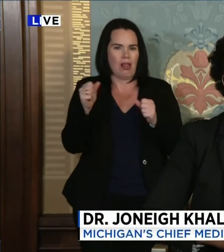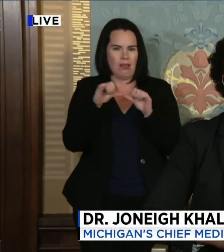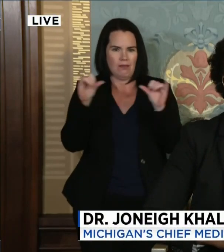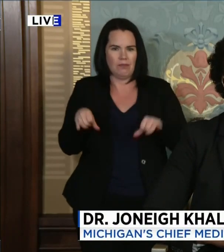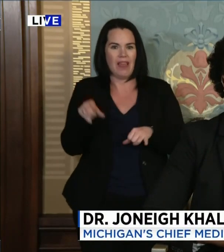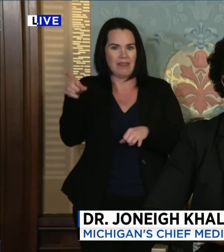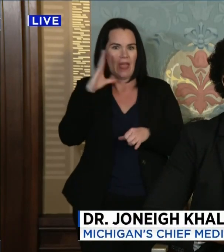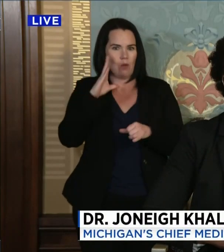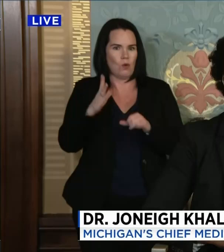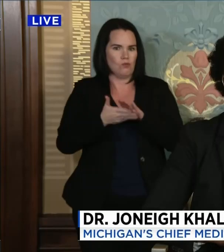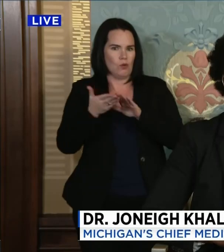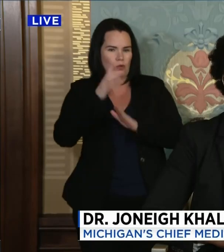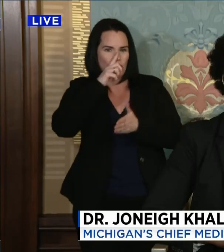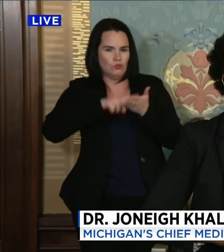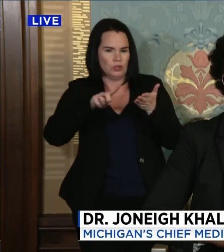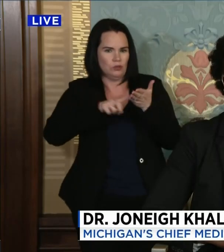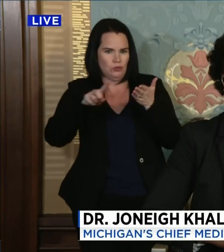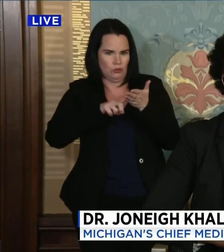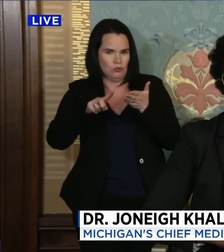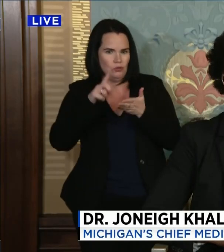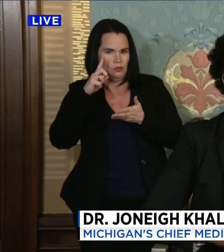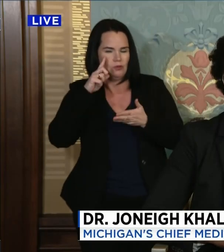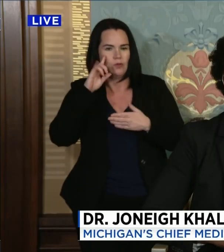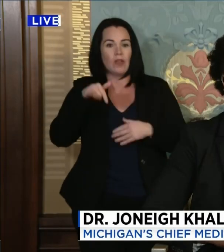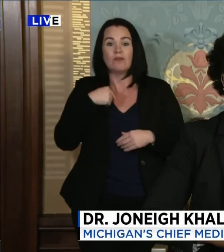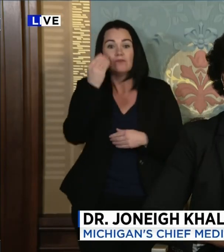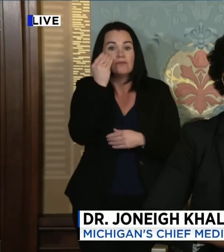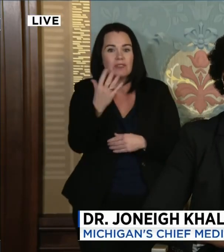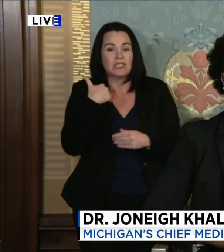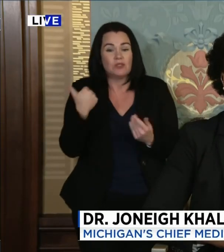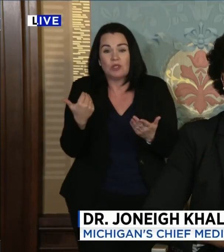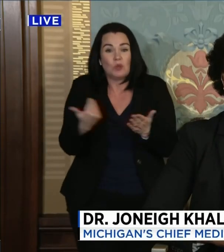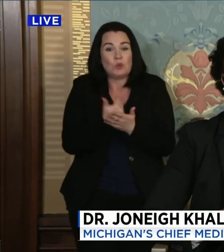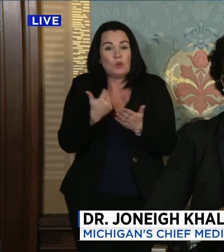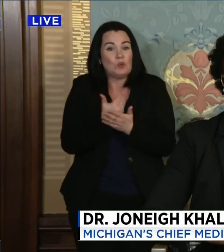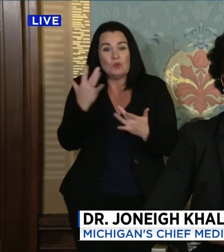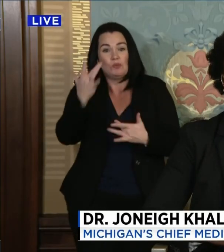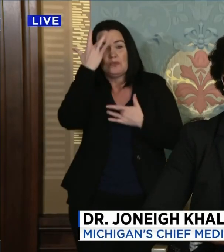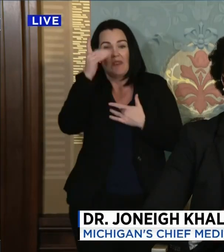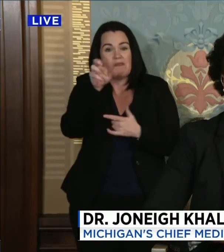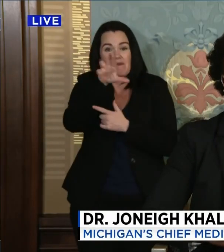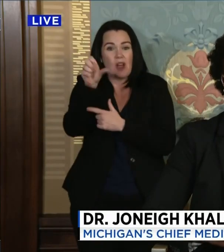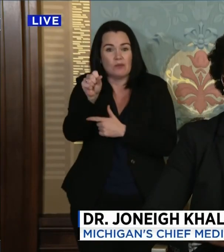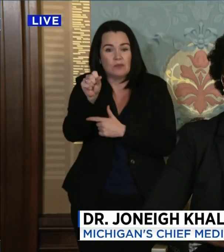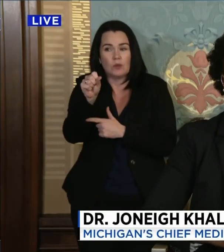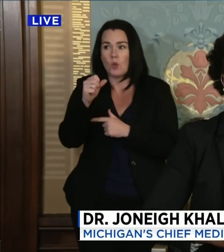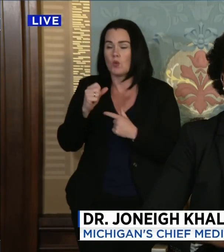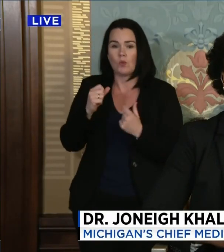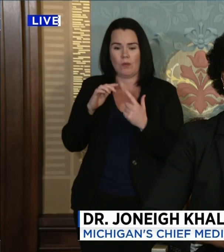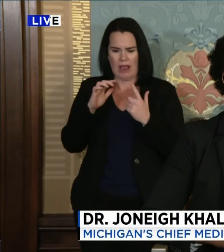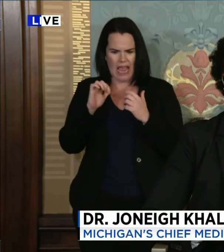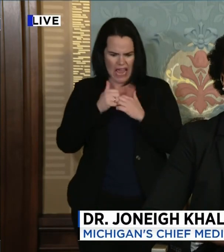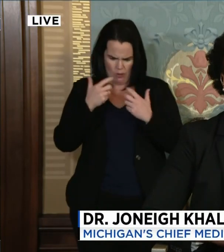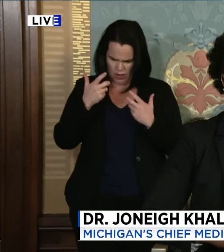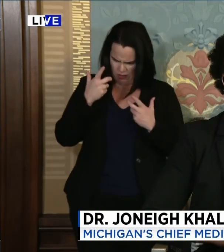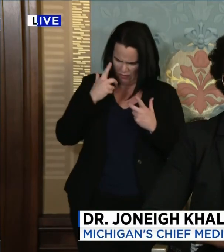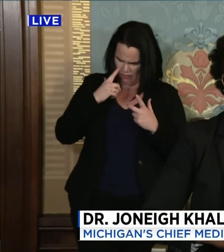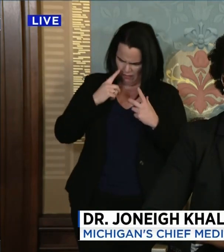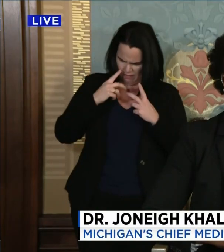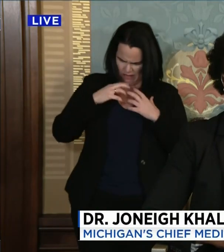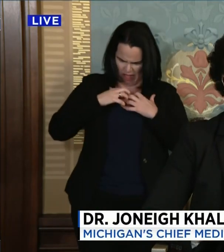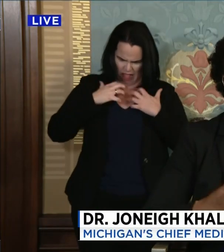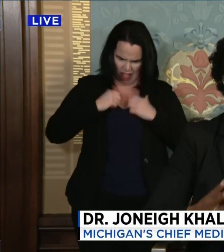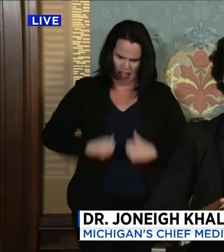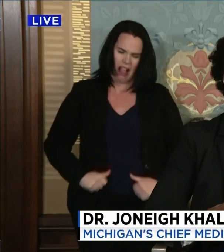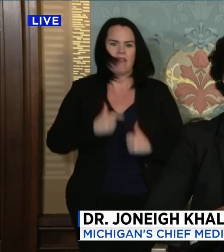Governor mentioned, this is a new virus. We don't exactly know, uh, how it works, how it works in the human body, uh, who's going to be